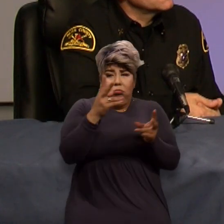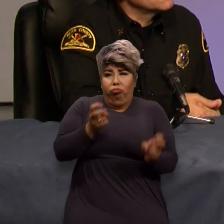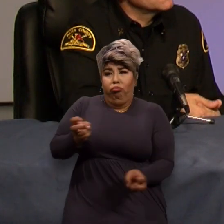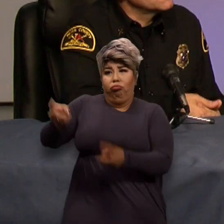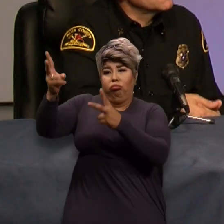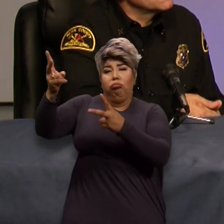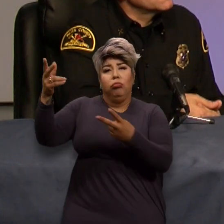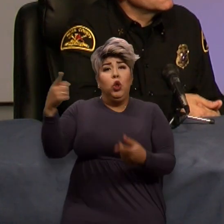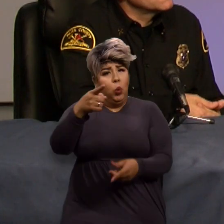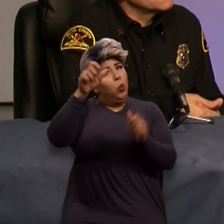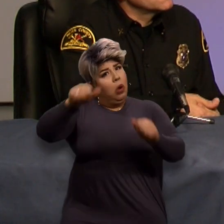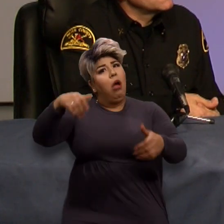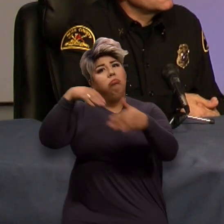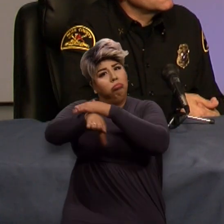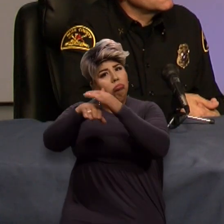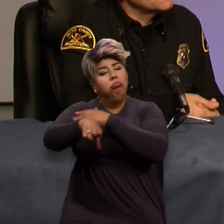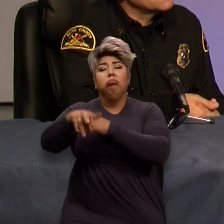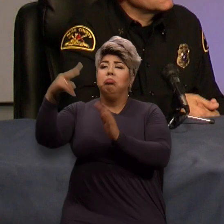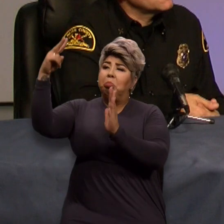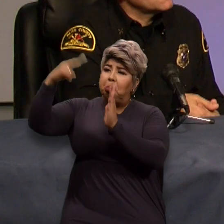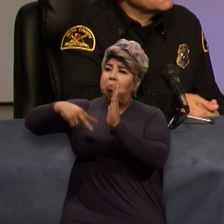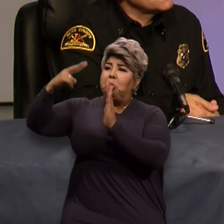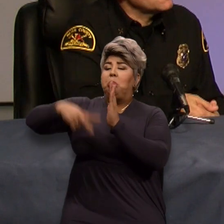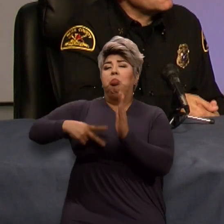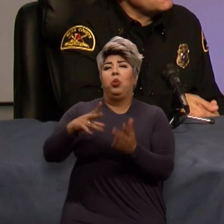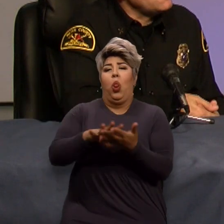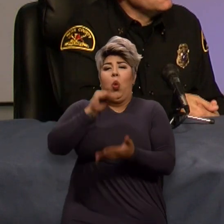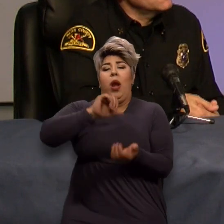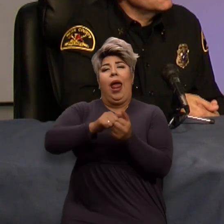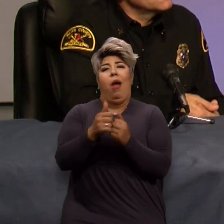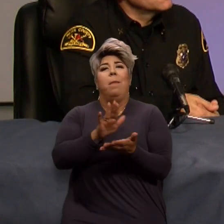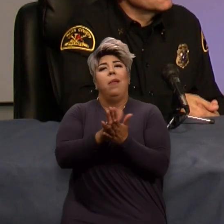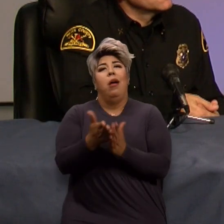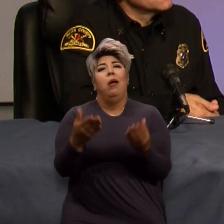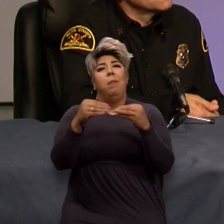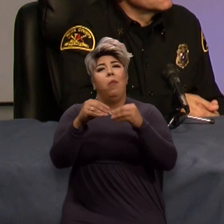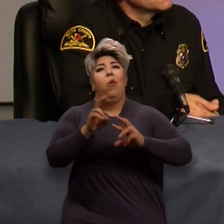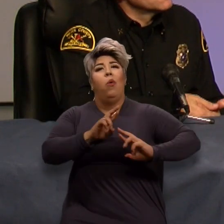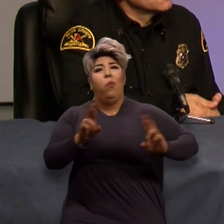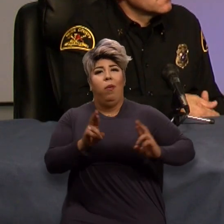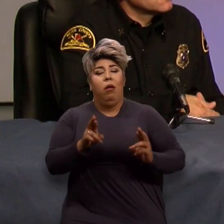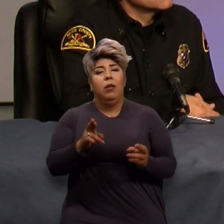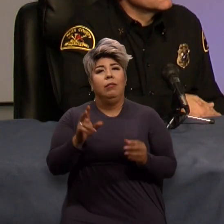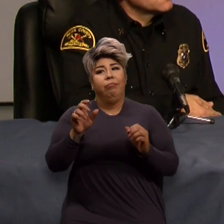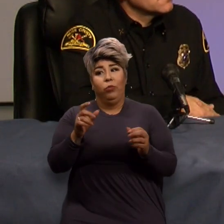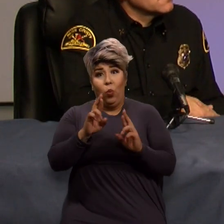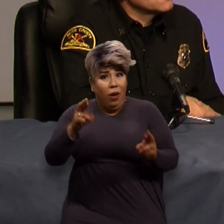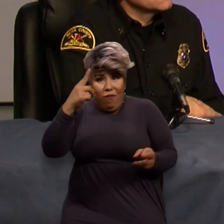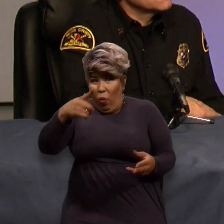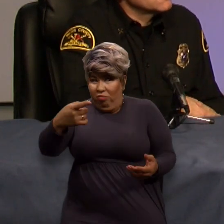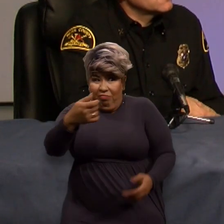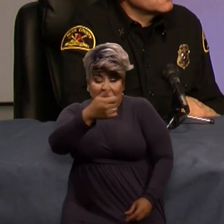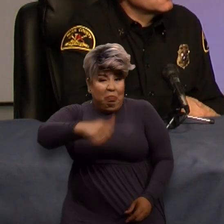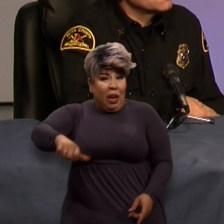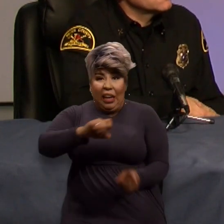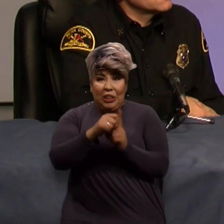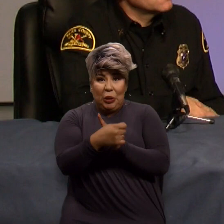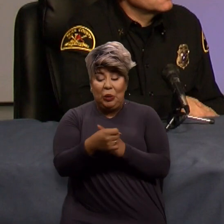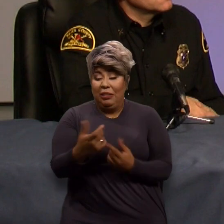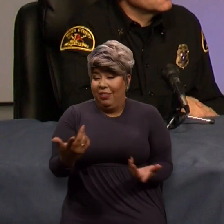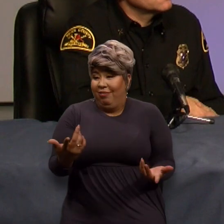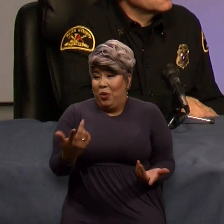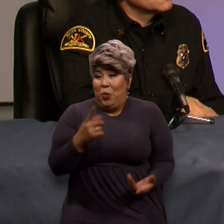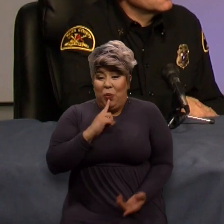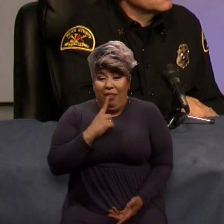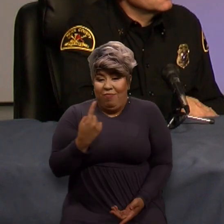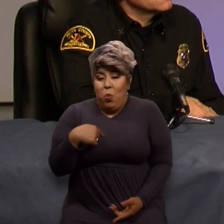other crews and other officials on how to prepare yourself for the worst case scenario, really, because we cannot